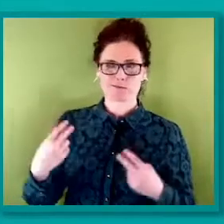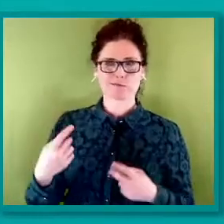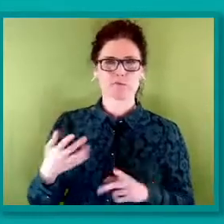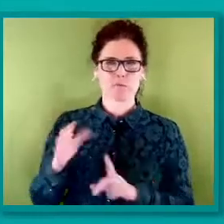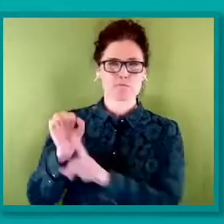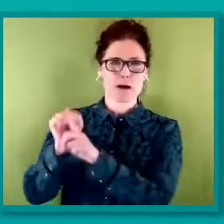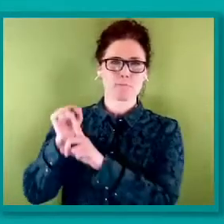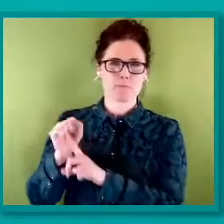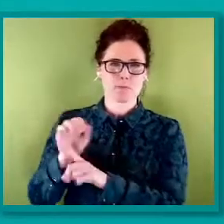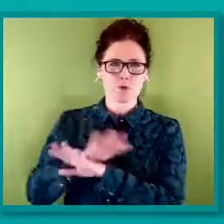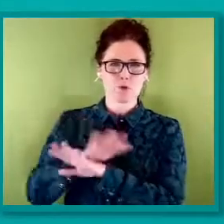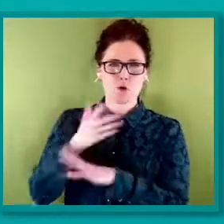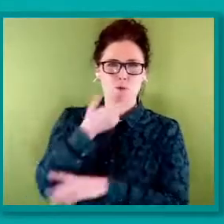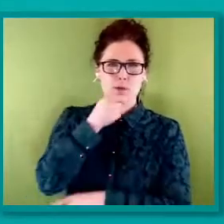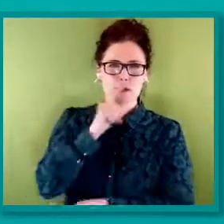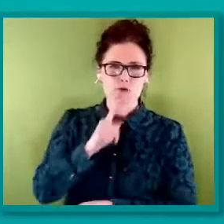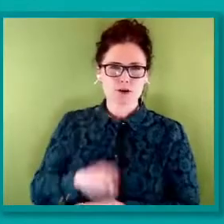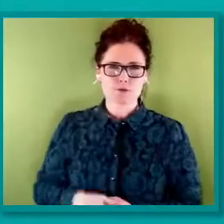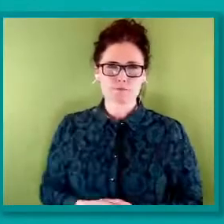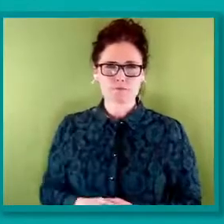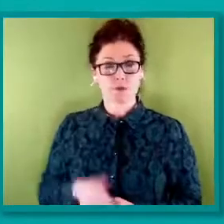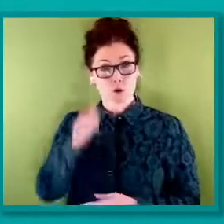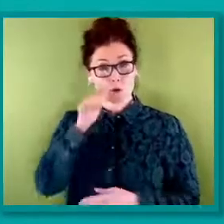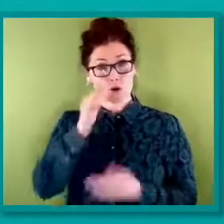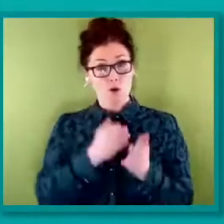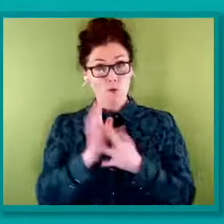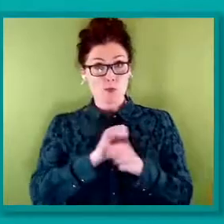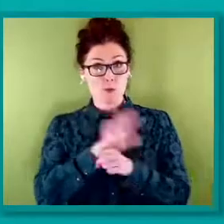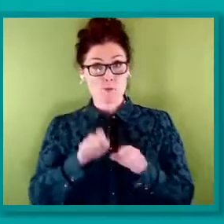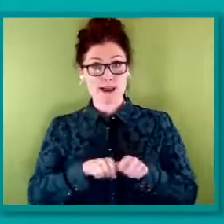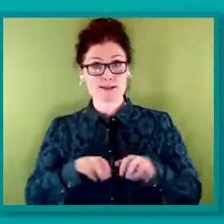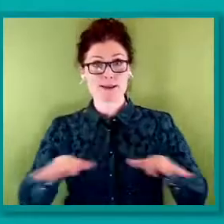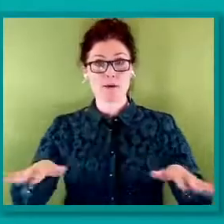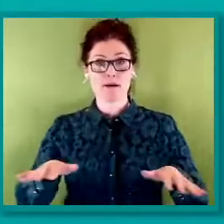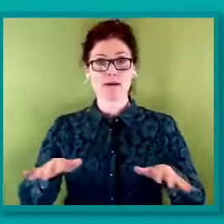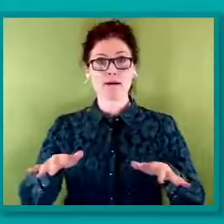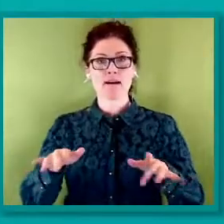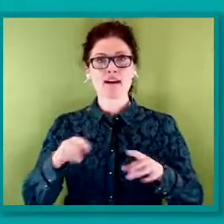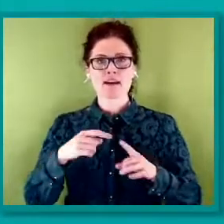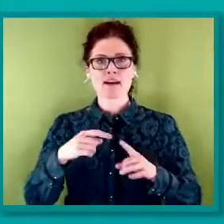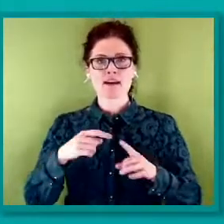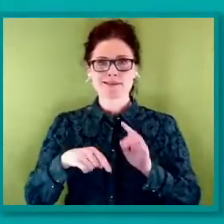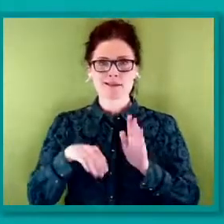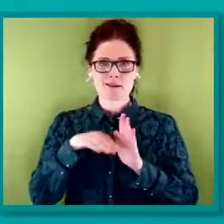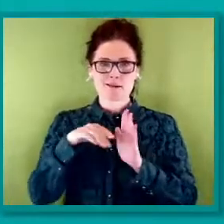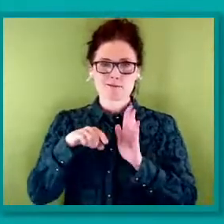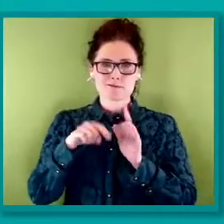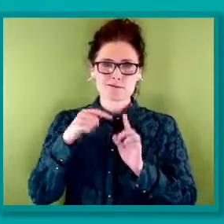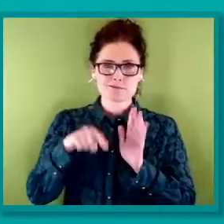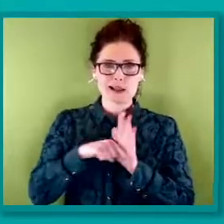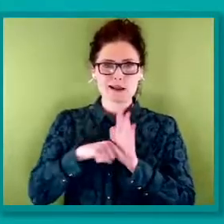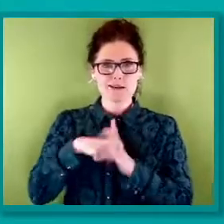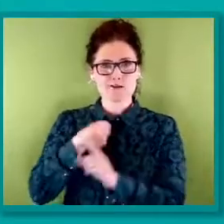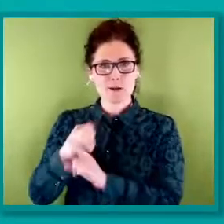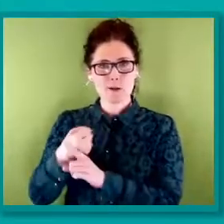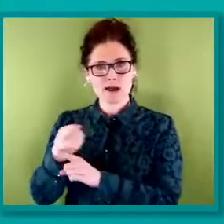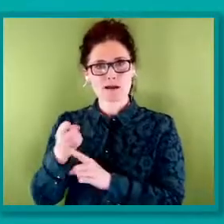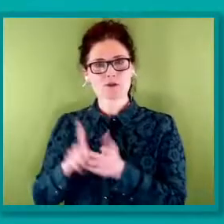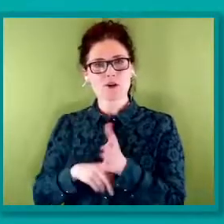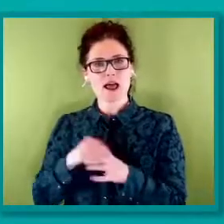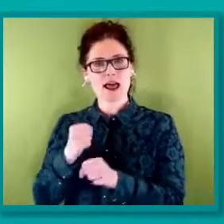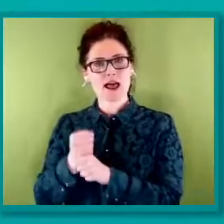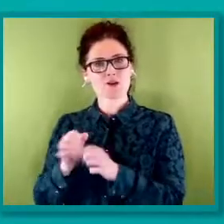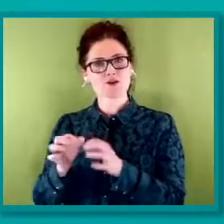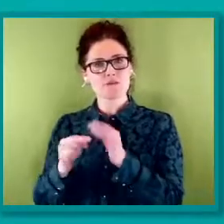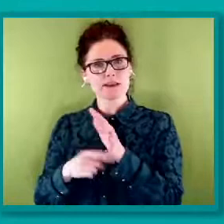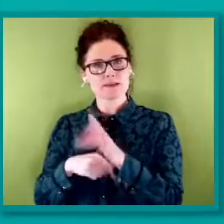And we know in the pandemic, we know the pandemic has had a negative impact on the LGBT plus community and that in many instances